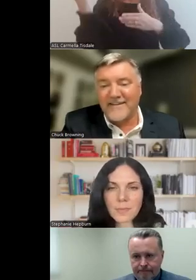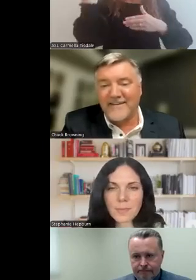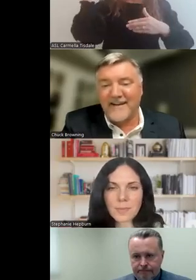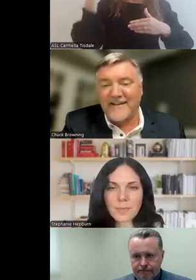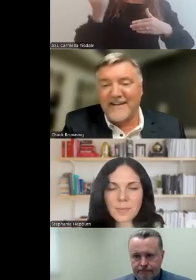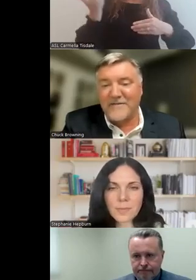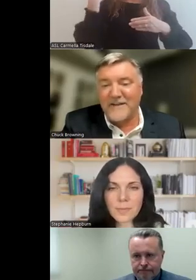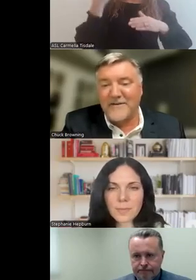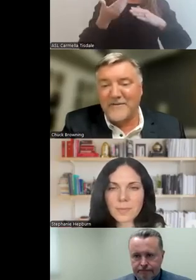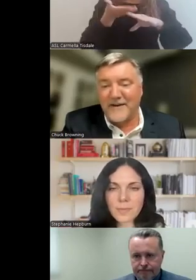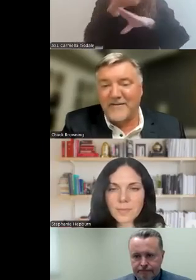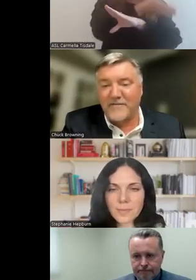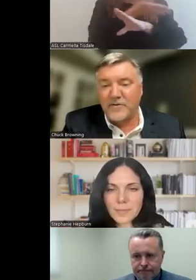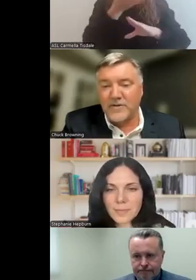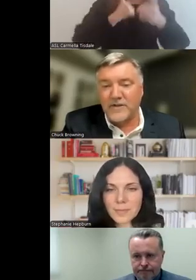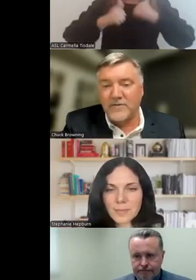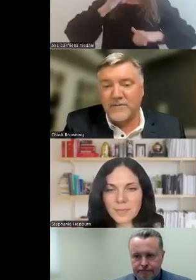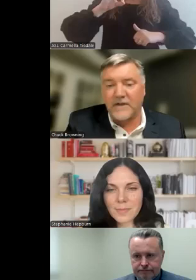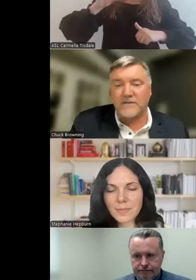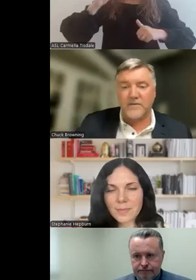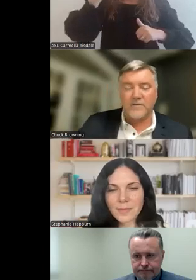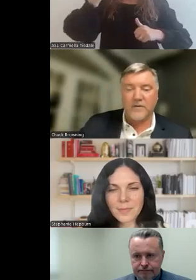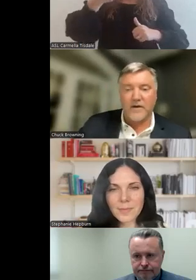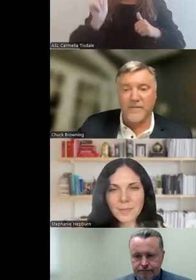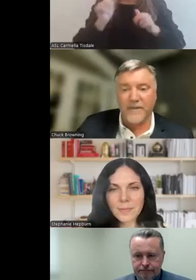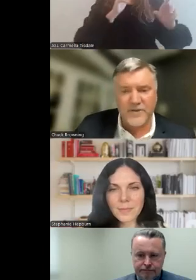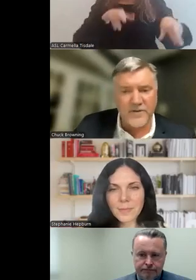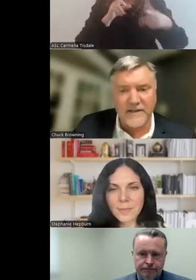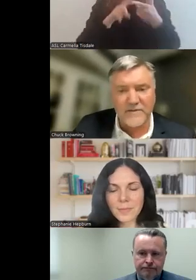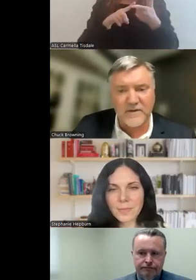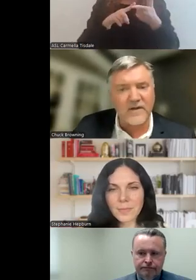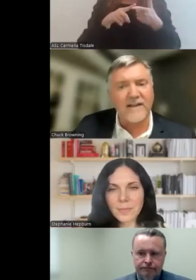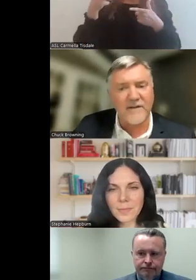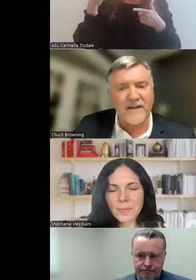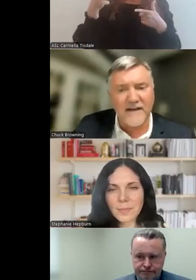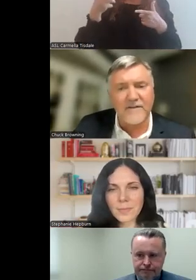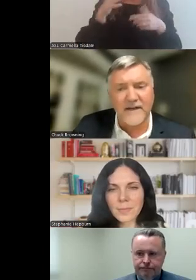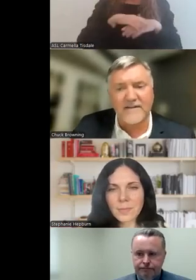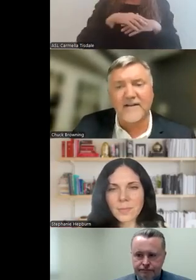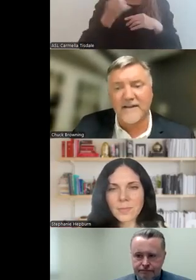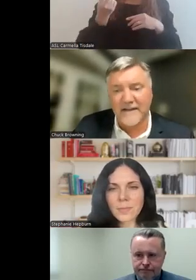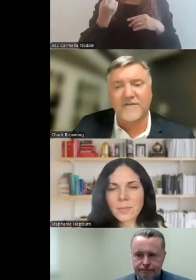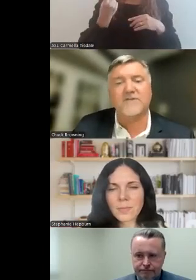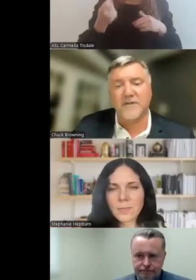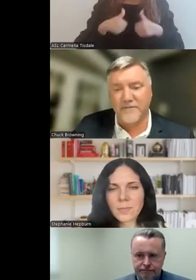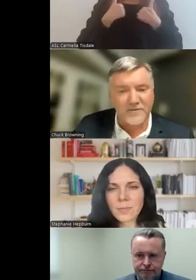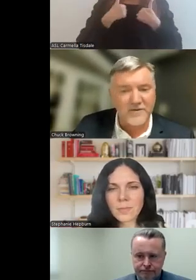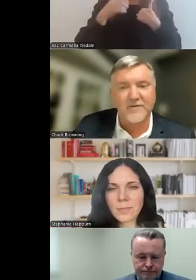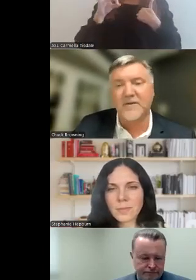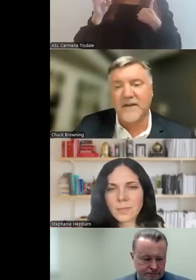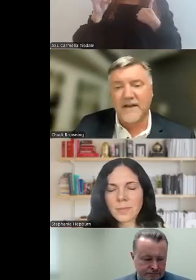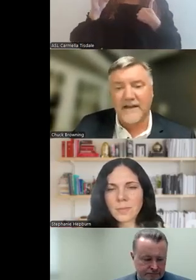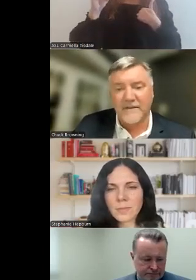week, the 988 video for Georgia in response to the shooting that was done on 11 Alive and had the 988 feature